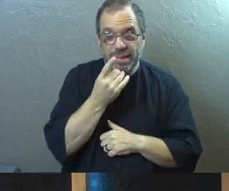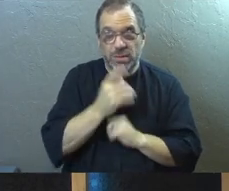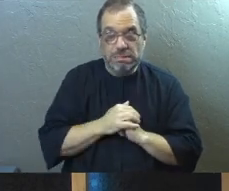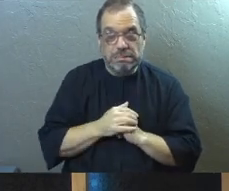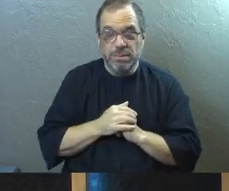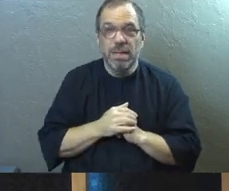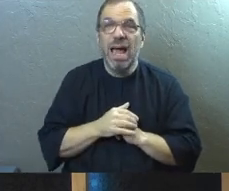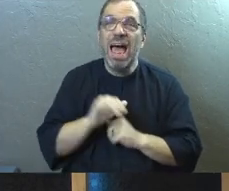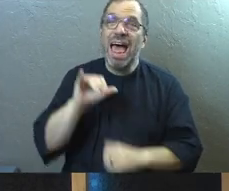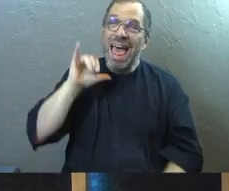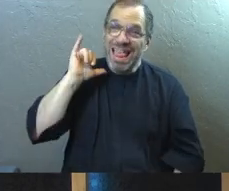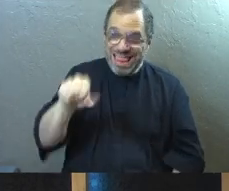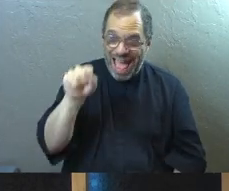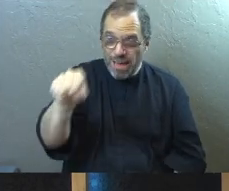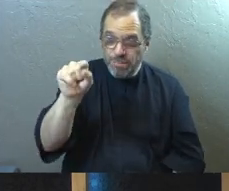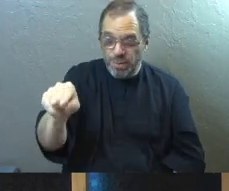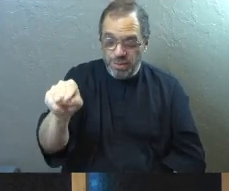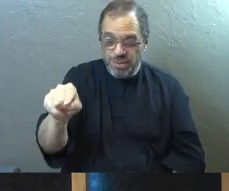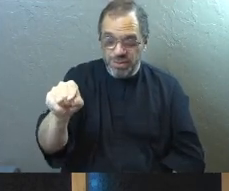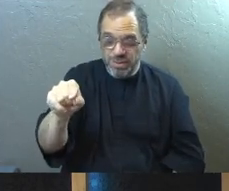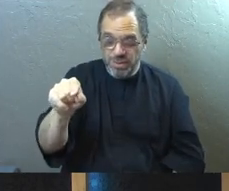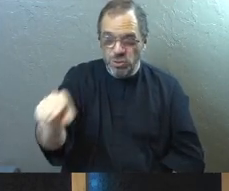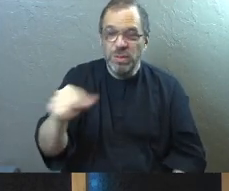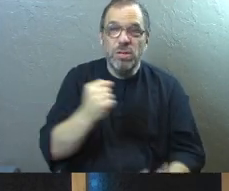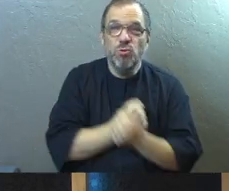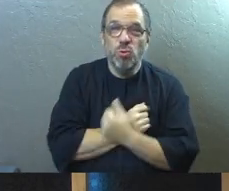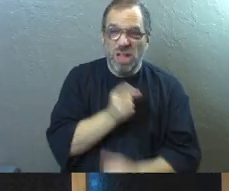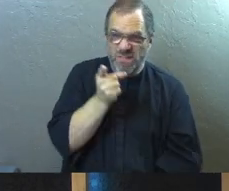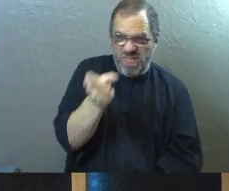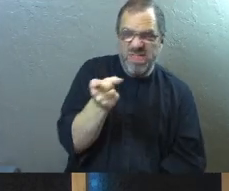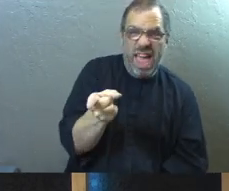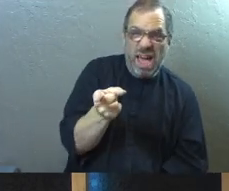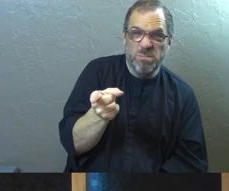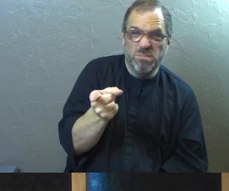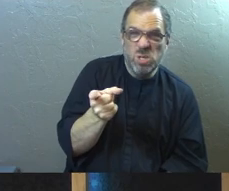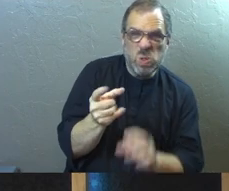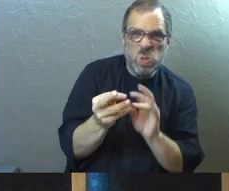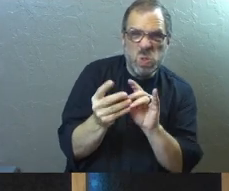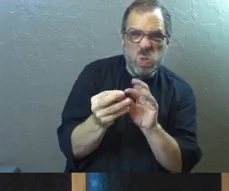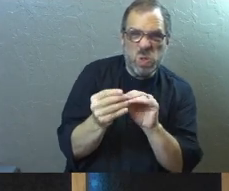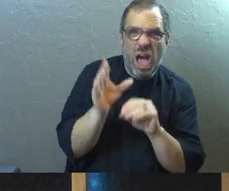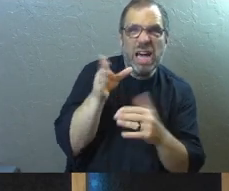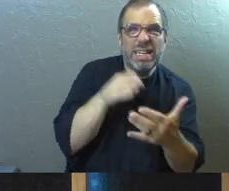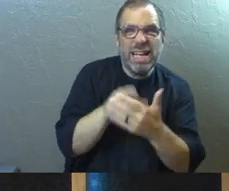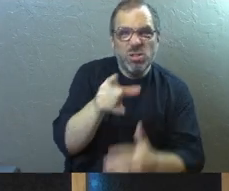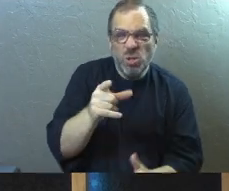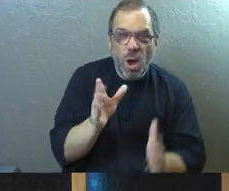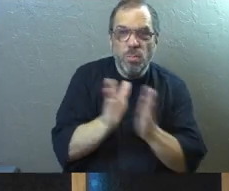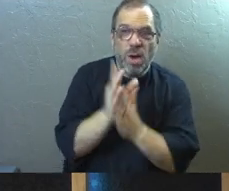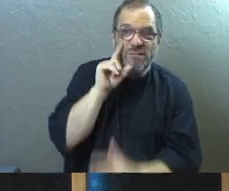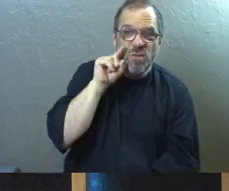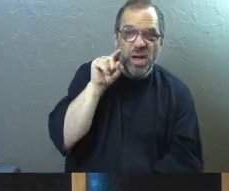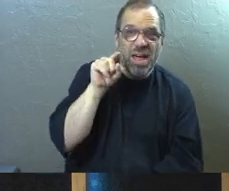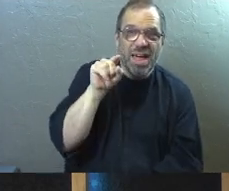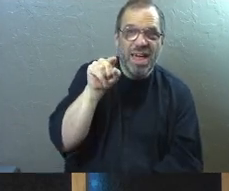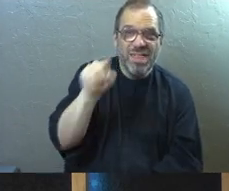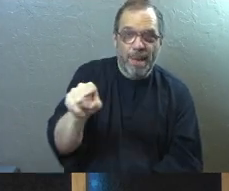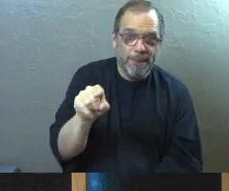That's the person that you need to agape. That's the person that you need to be in prayer for.